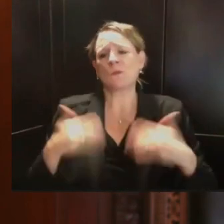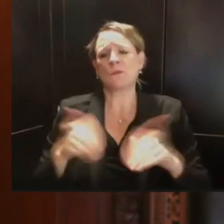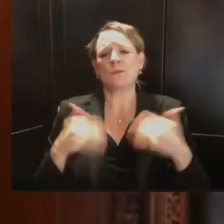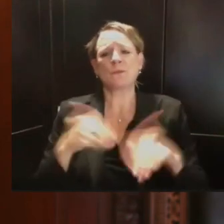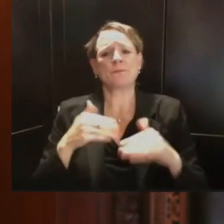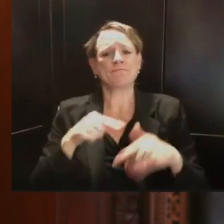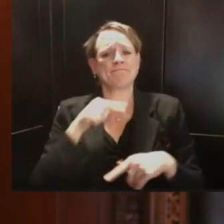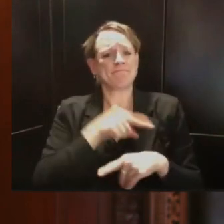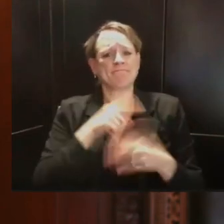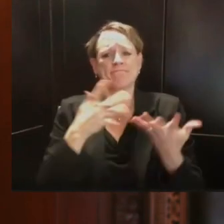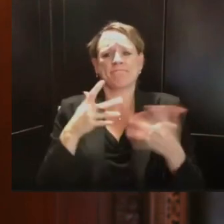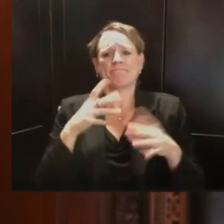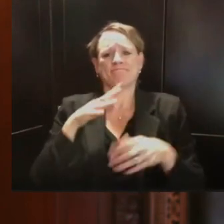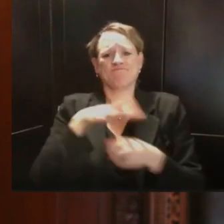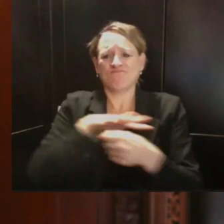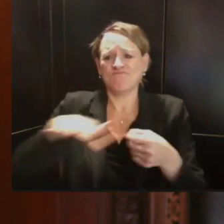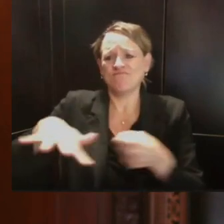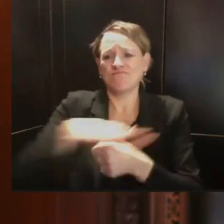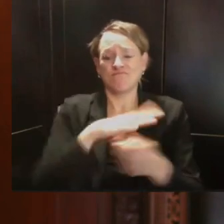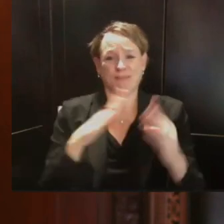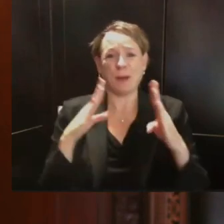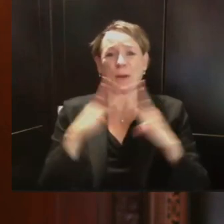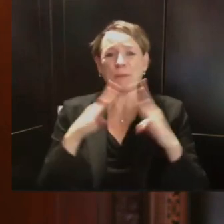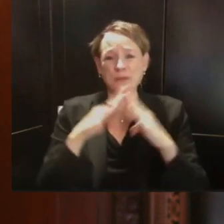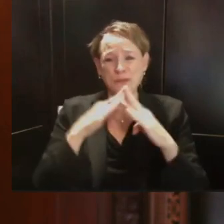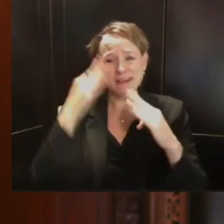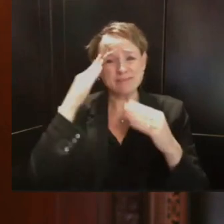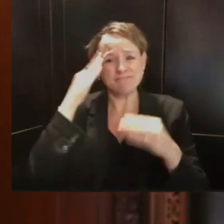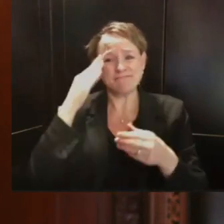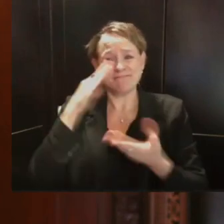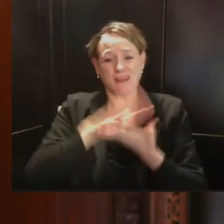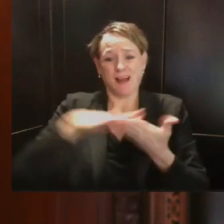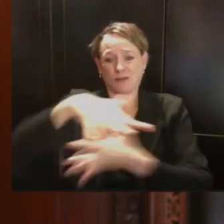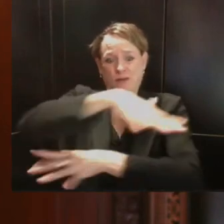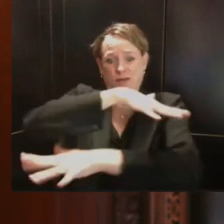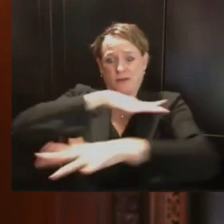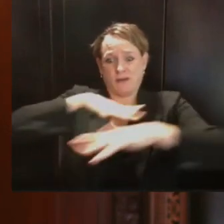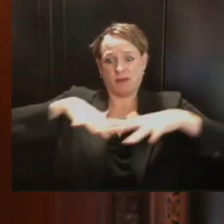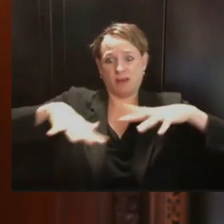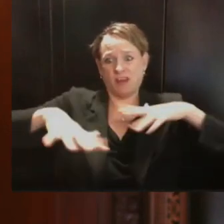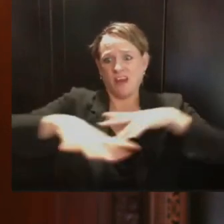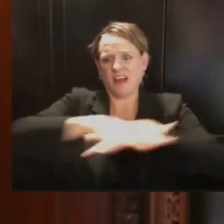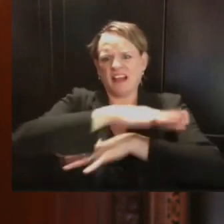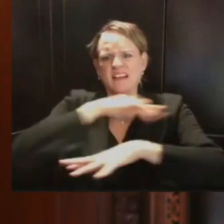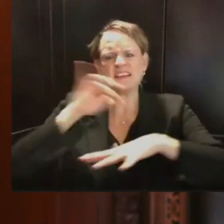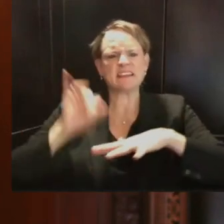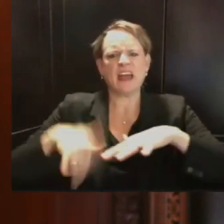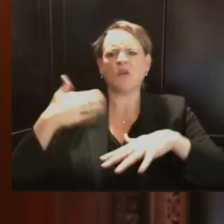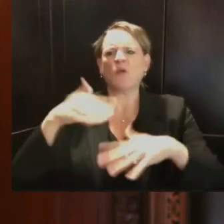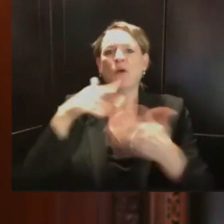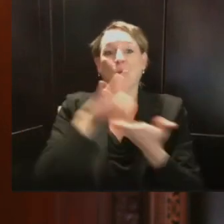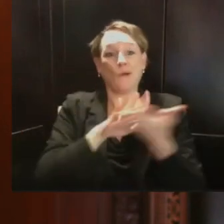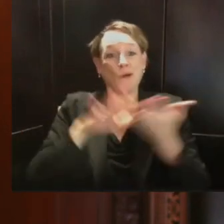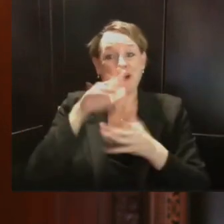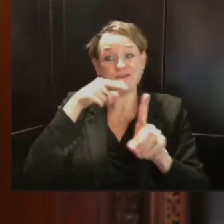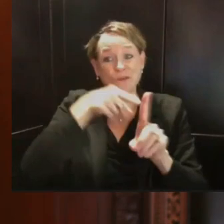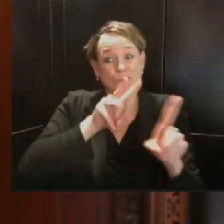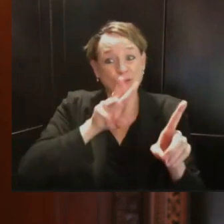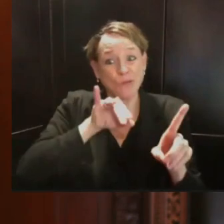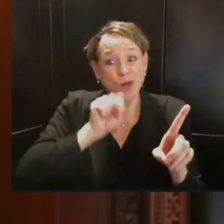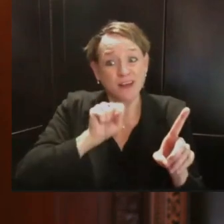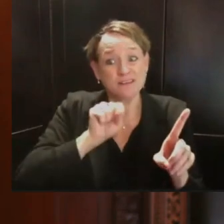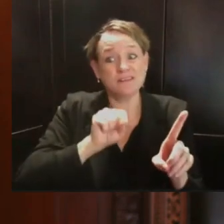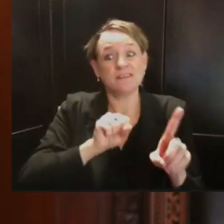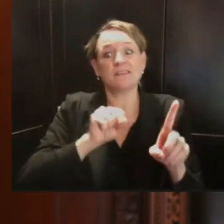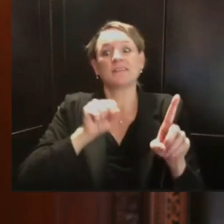and they welcome students from all over the state and country. So it's critical that we work together now to get this virus under